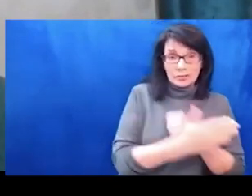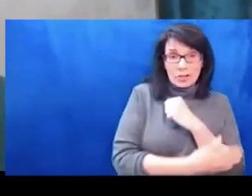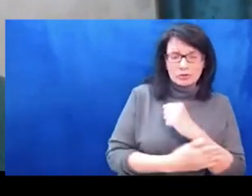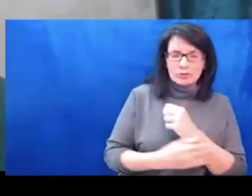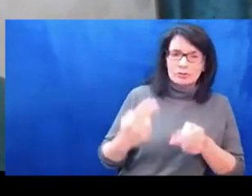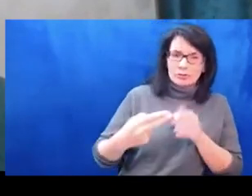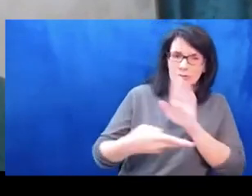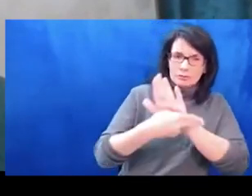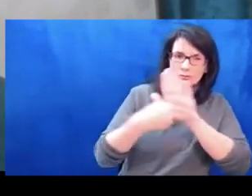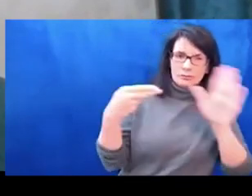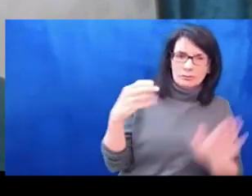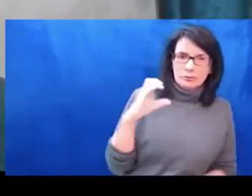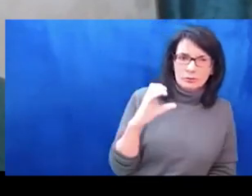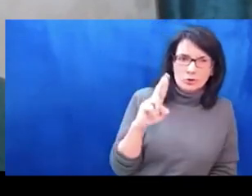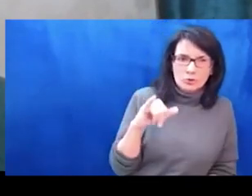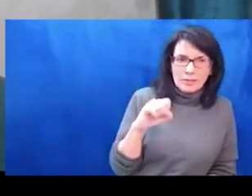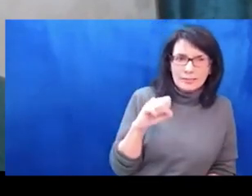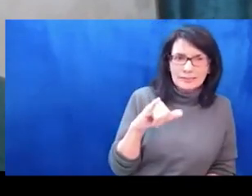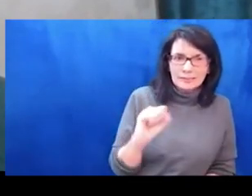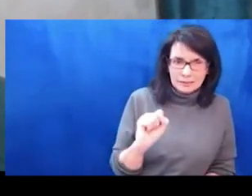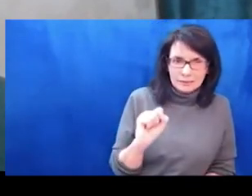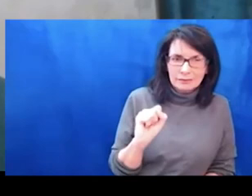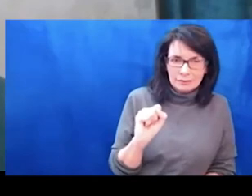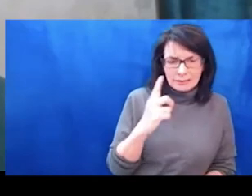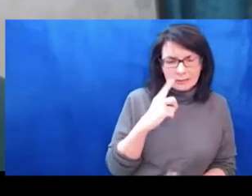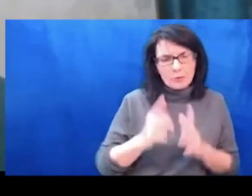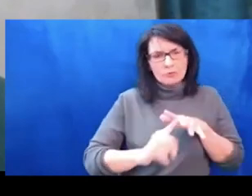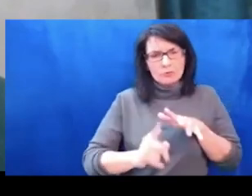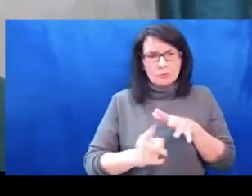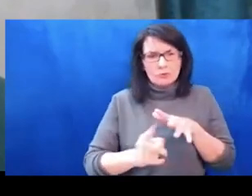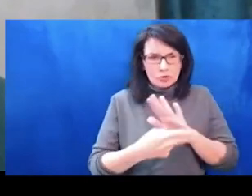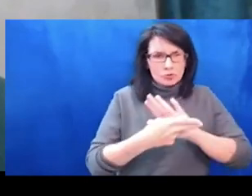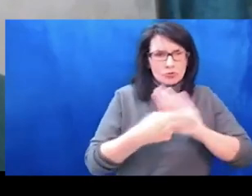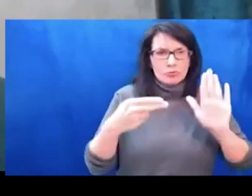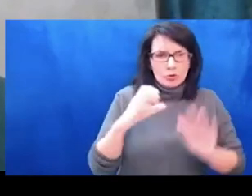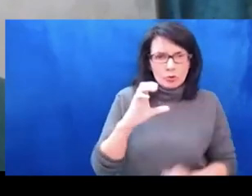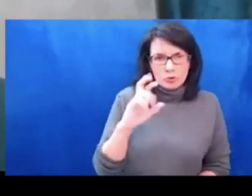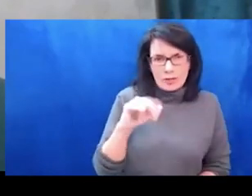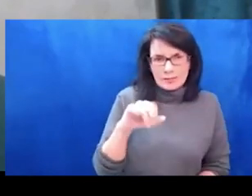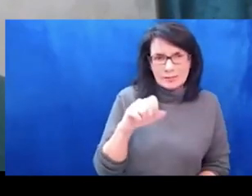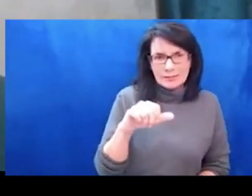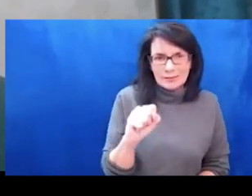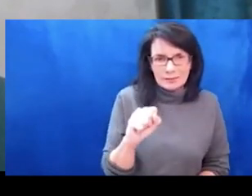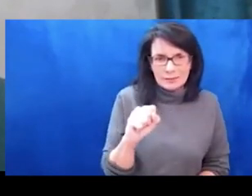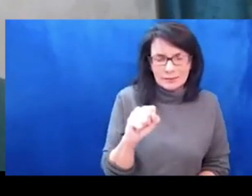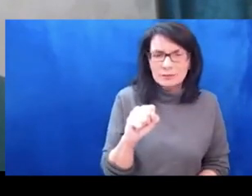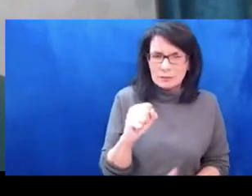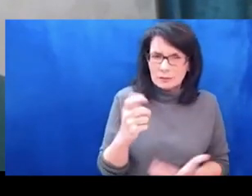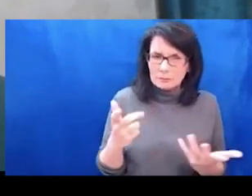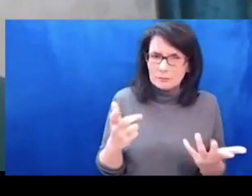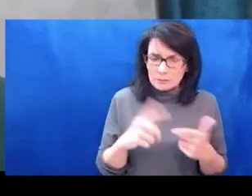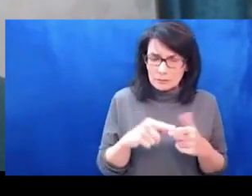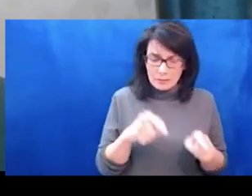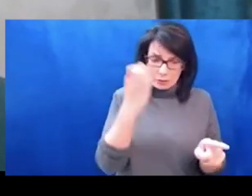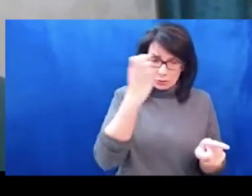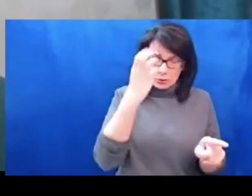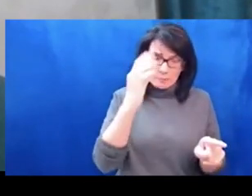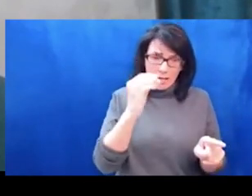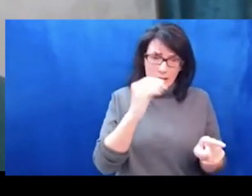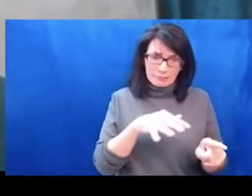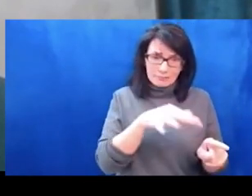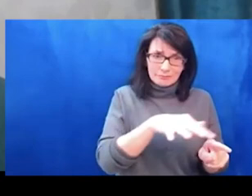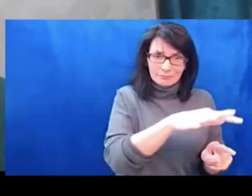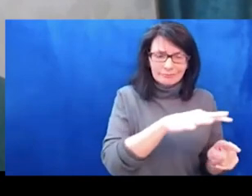forced to leave their homes in Syria and no return seems possible for them anytime soon. This was a systematic war